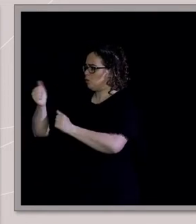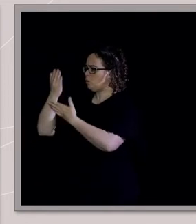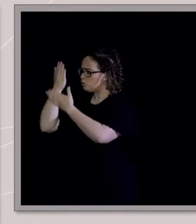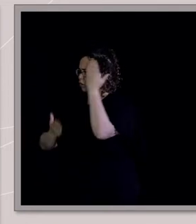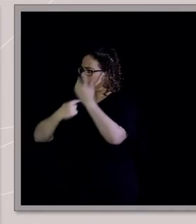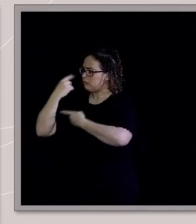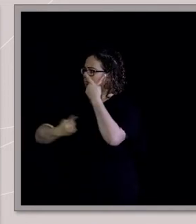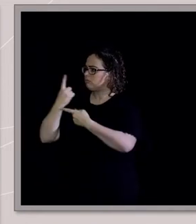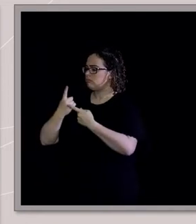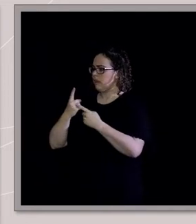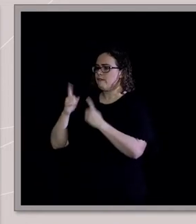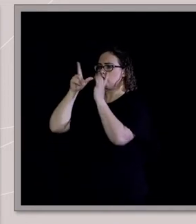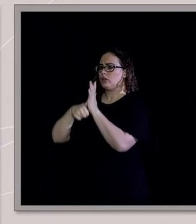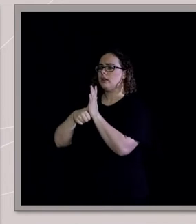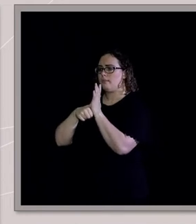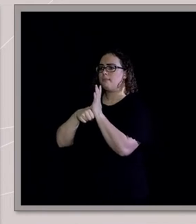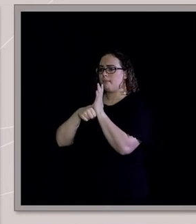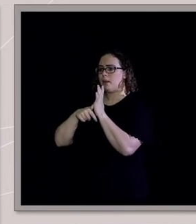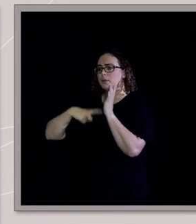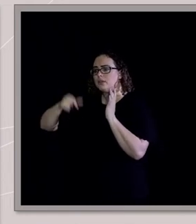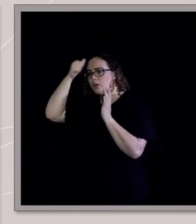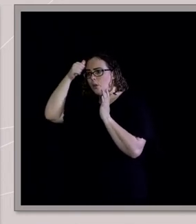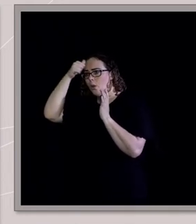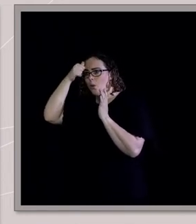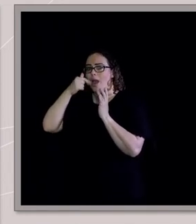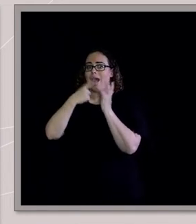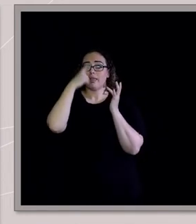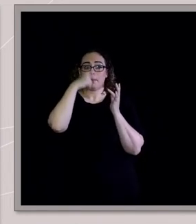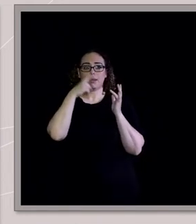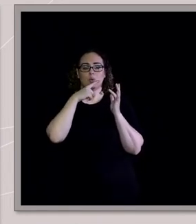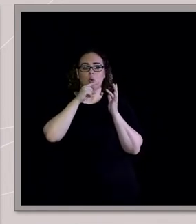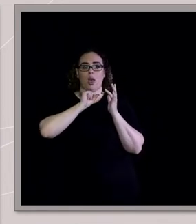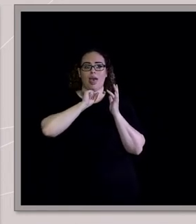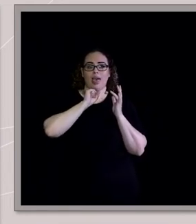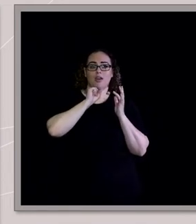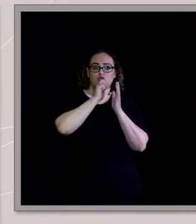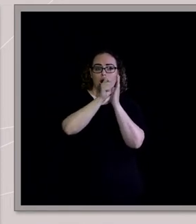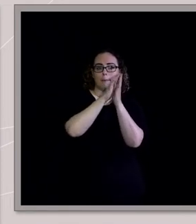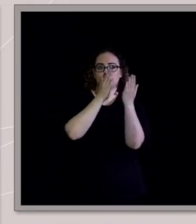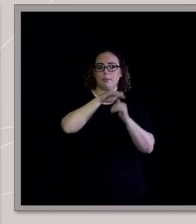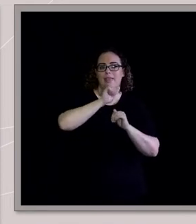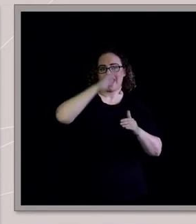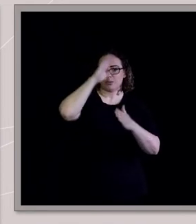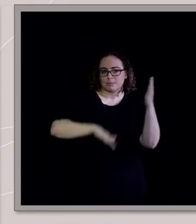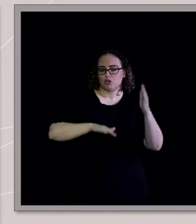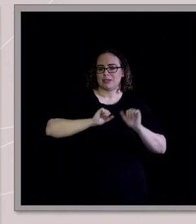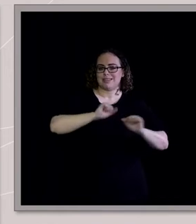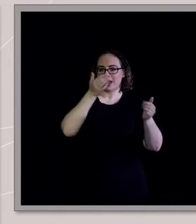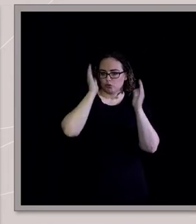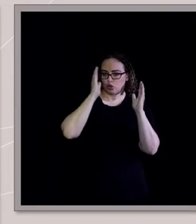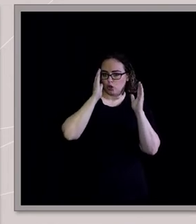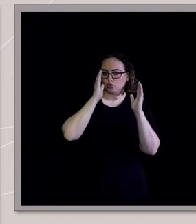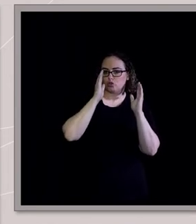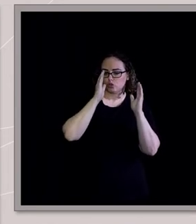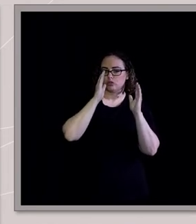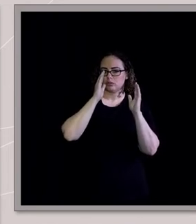And that surprised me because I know people have written books about coming out of the Pentecostal movement, but there's something about seeing your own experience reflected in that